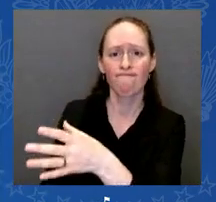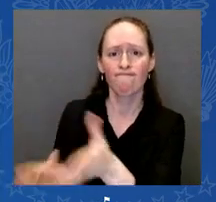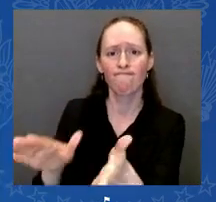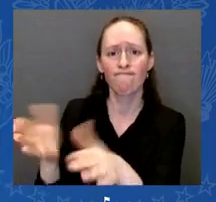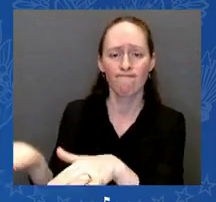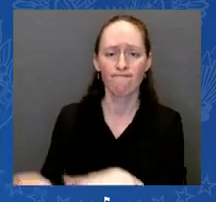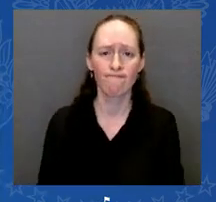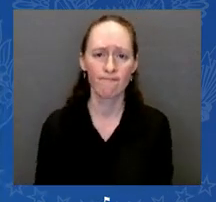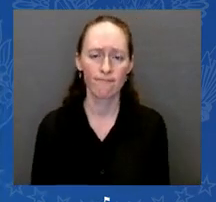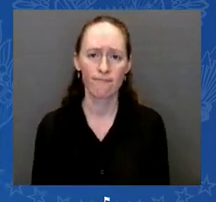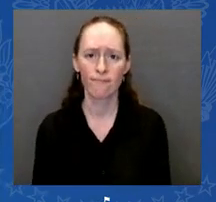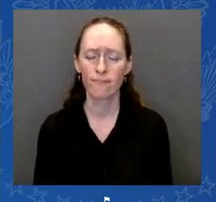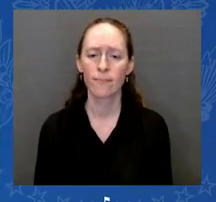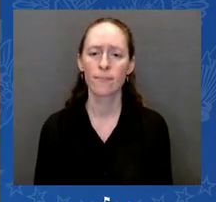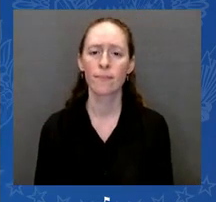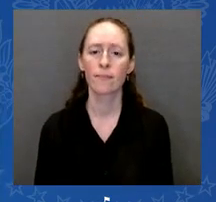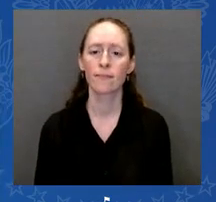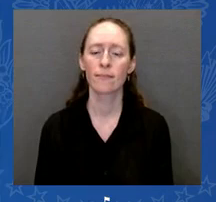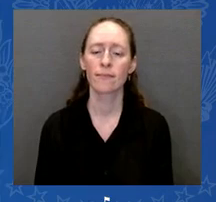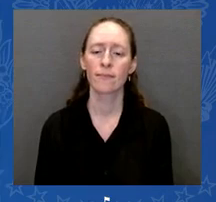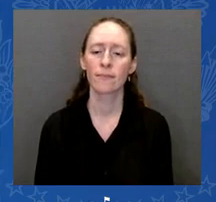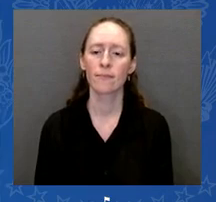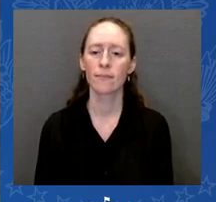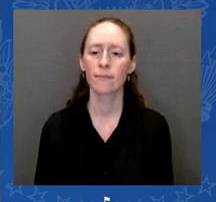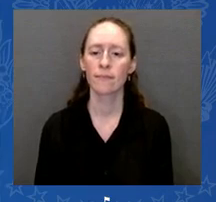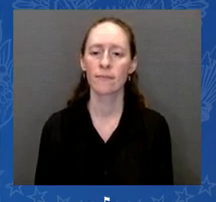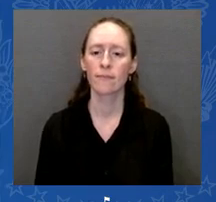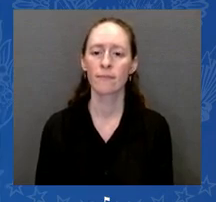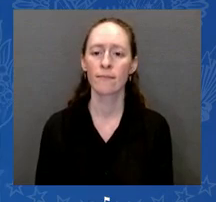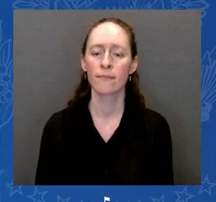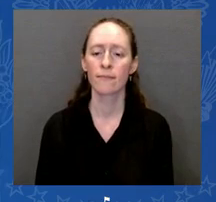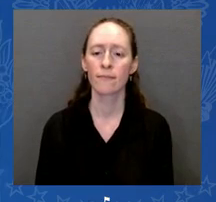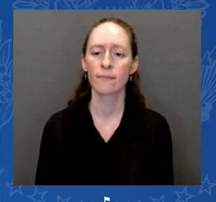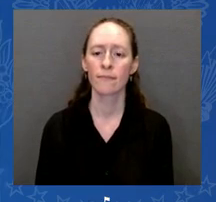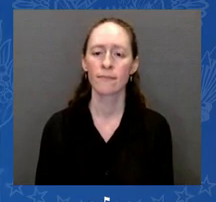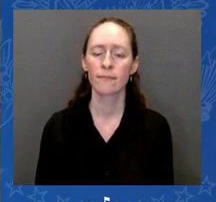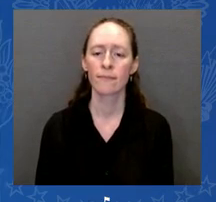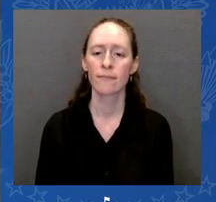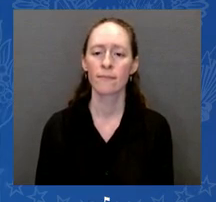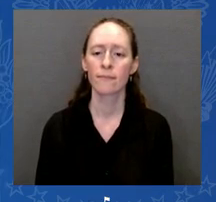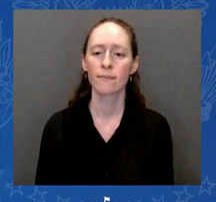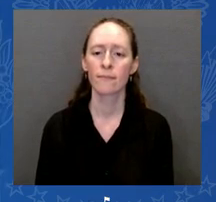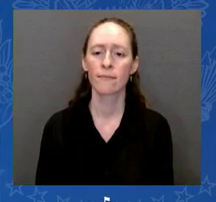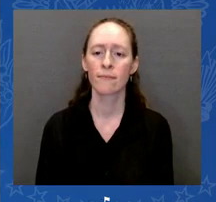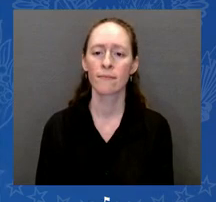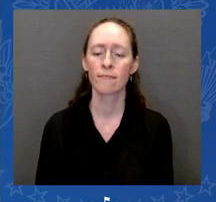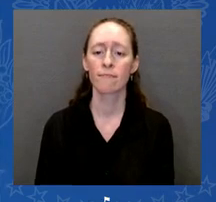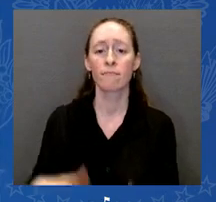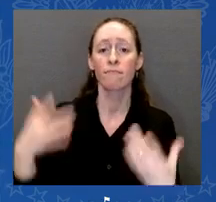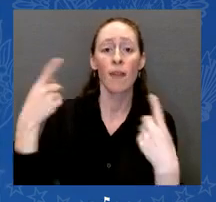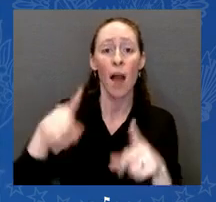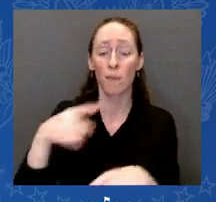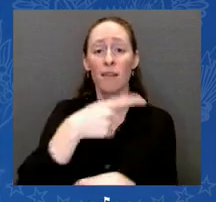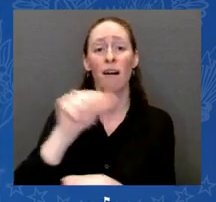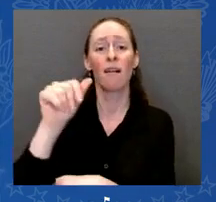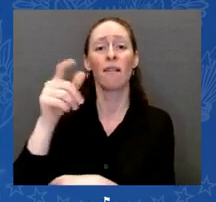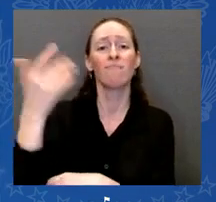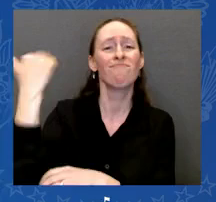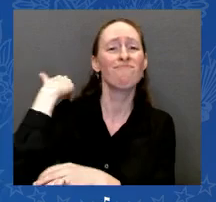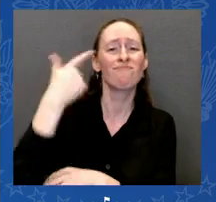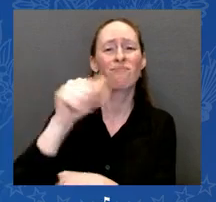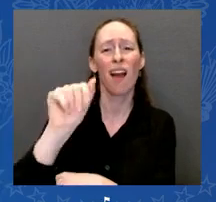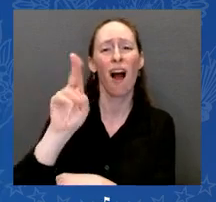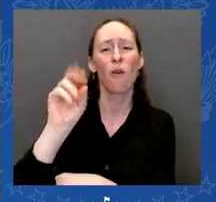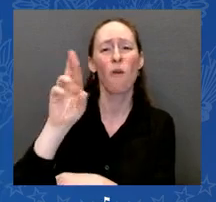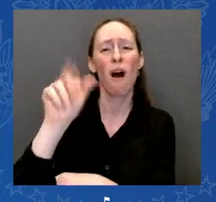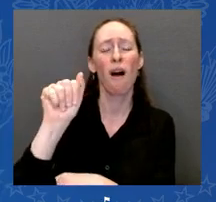shooting. And one week from tonight, December 14, 2022, is the 10-year mark